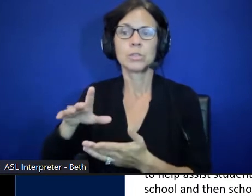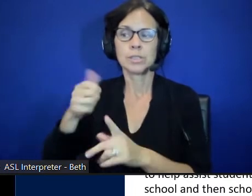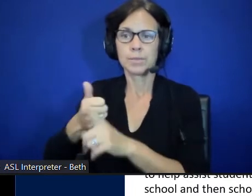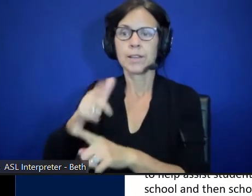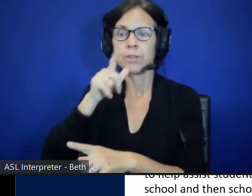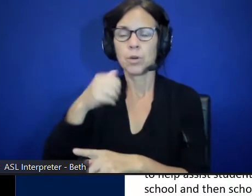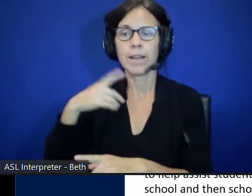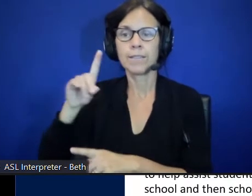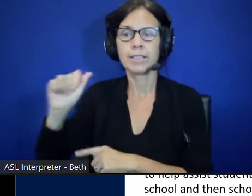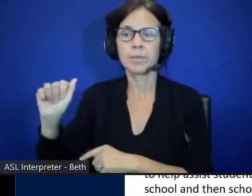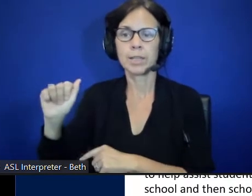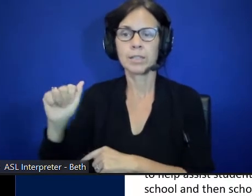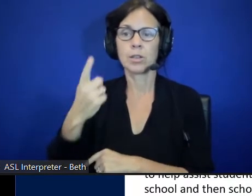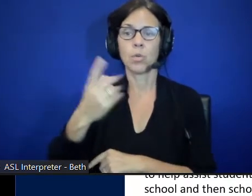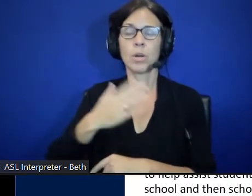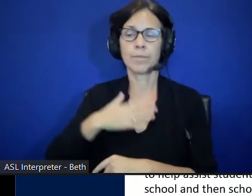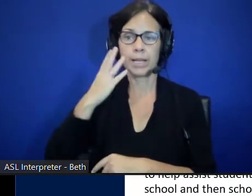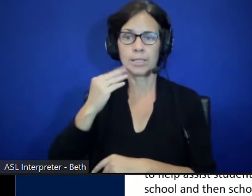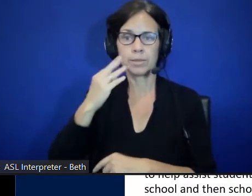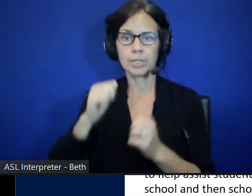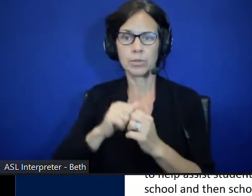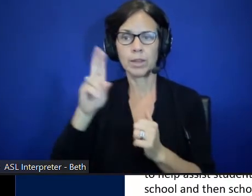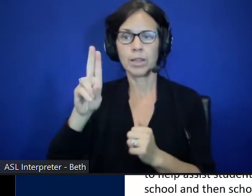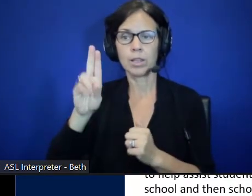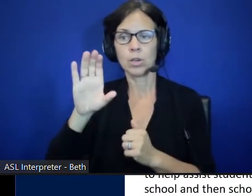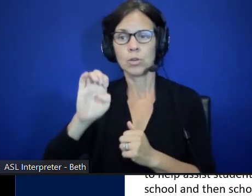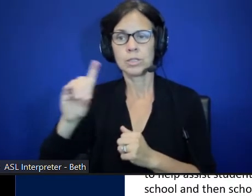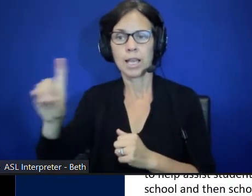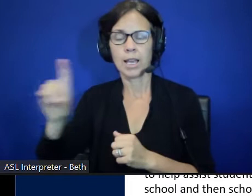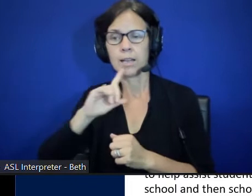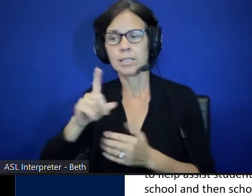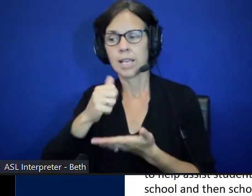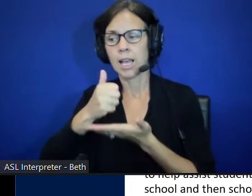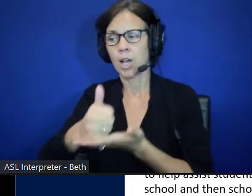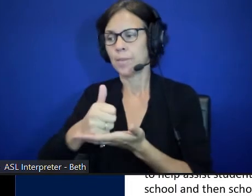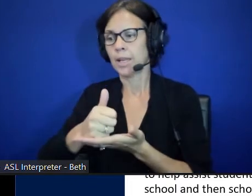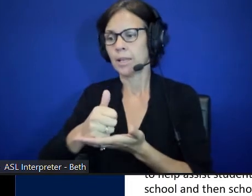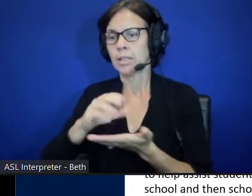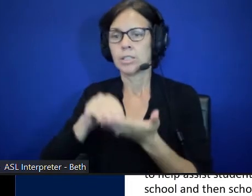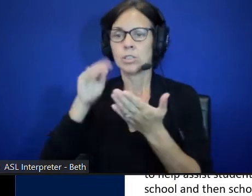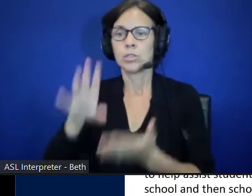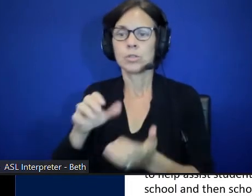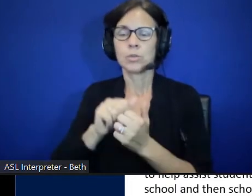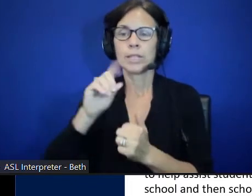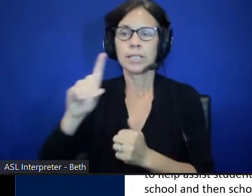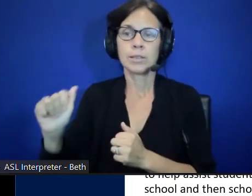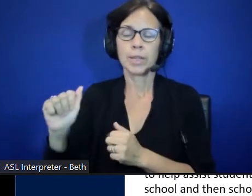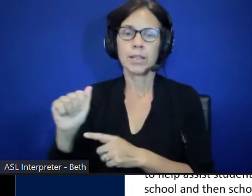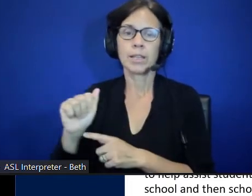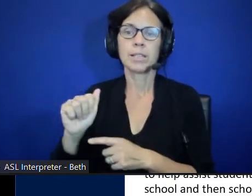One of my experiences with UCEDD was helping students with disabilities make